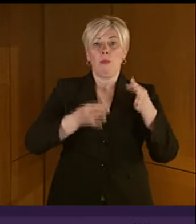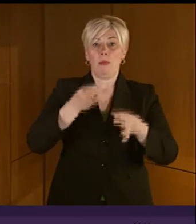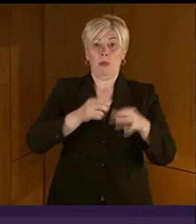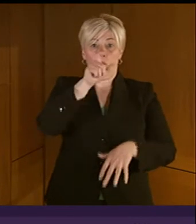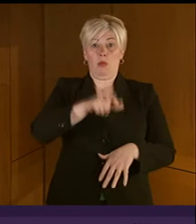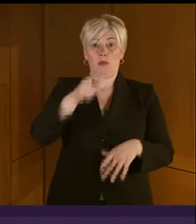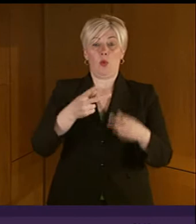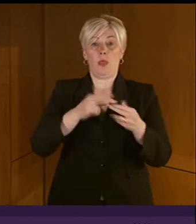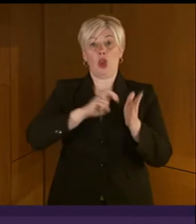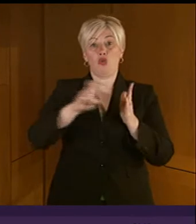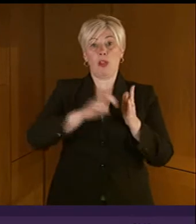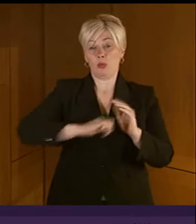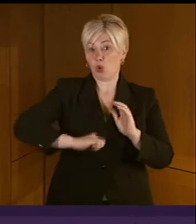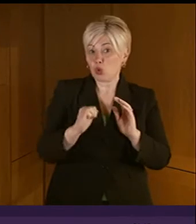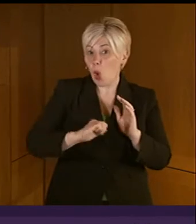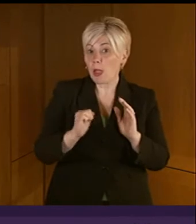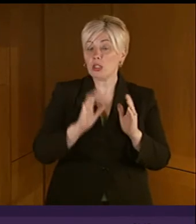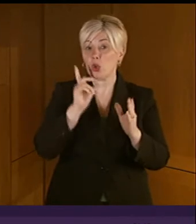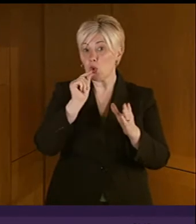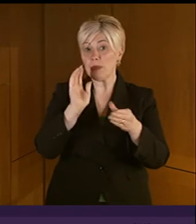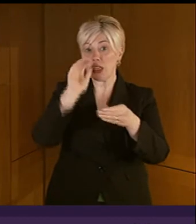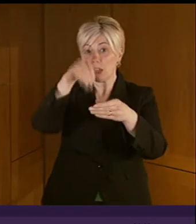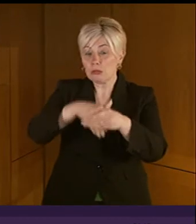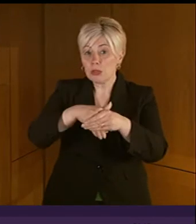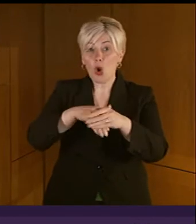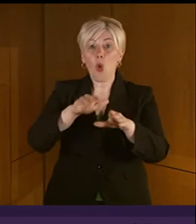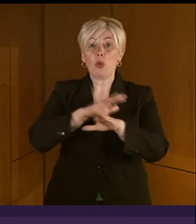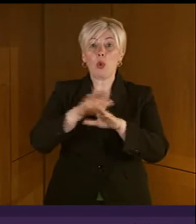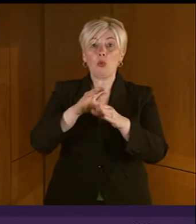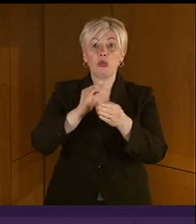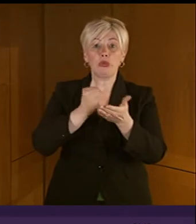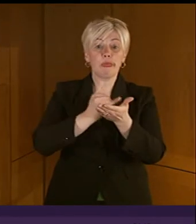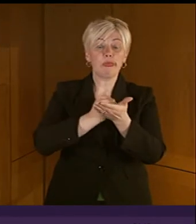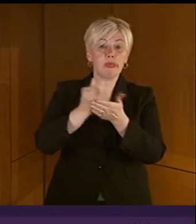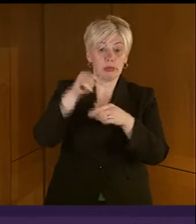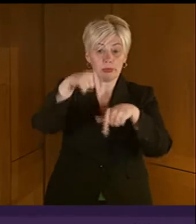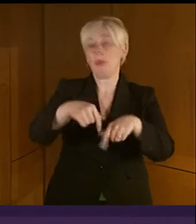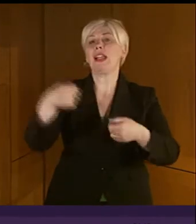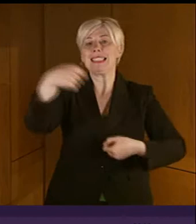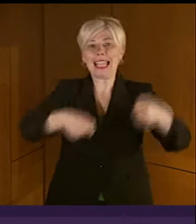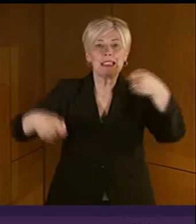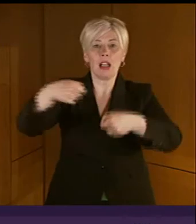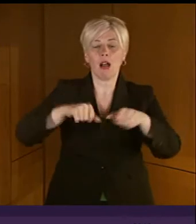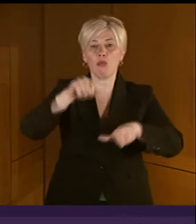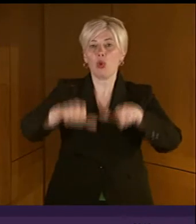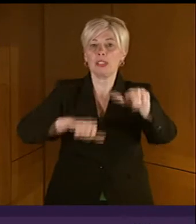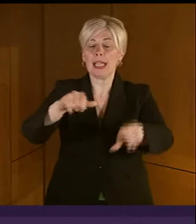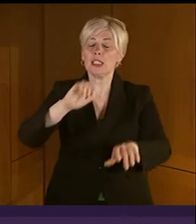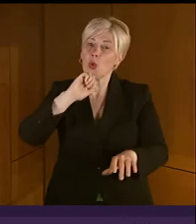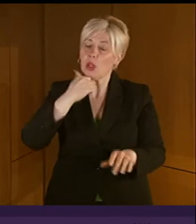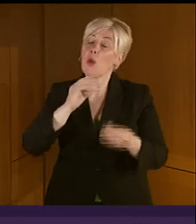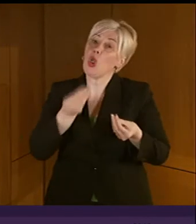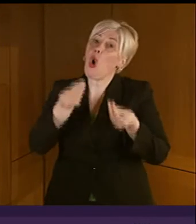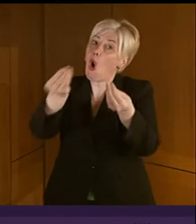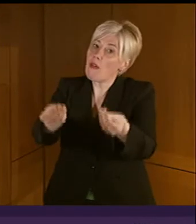assist, not prejudicing any procurement exercise, then I would be content for that to be the case. I will once again offer